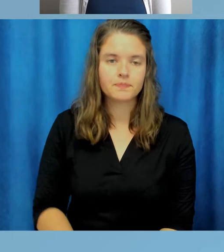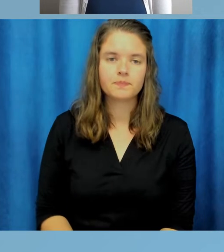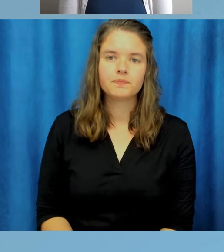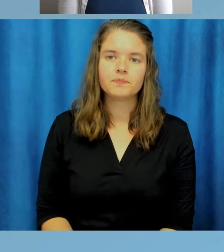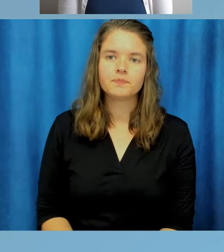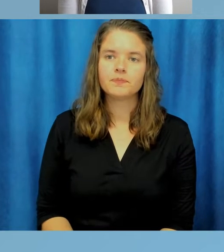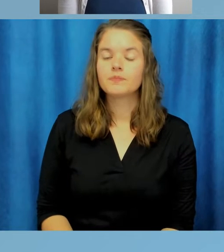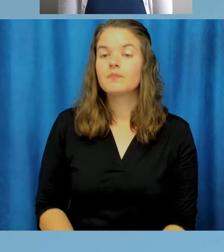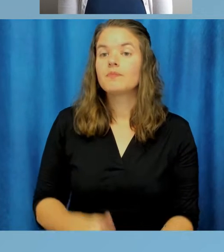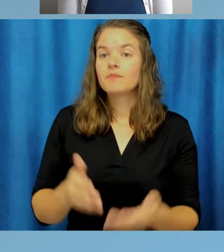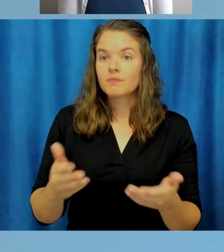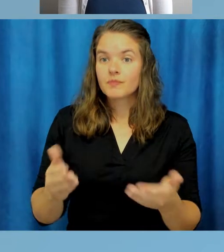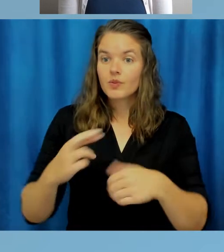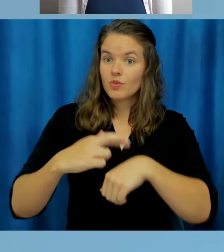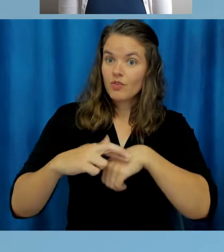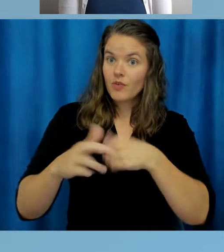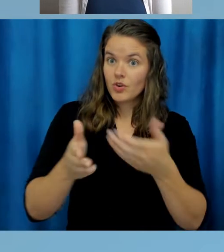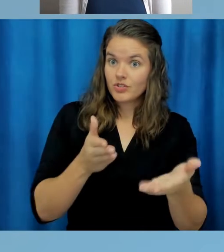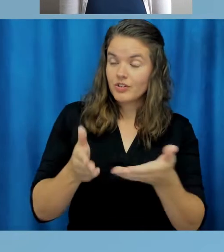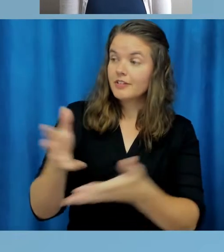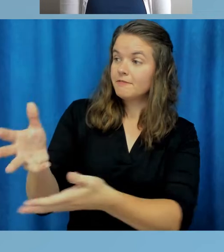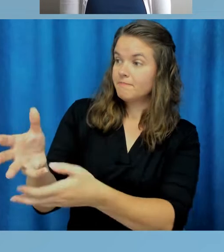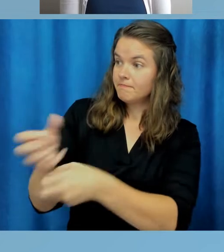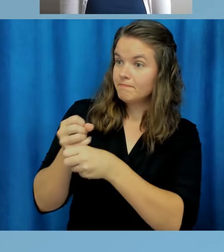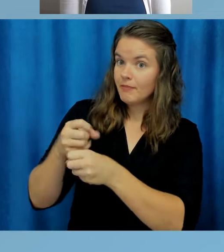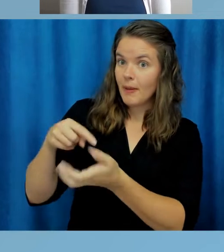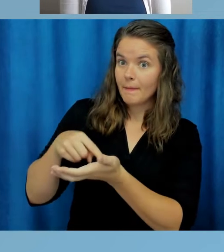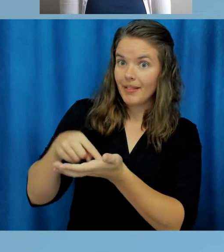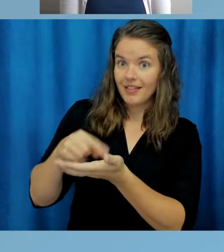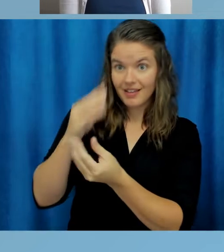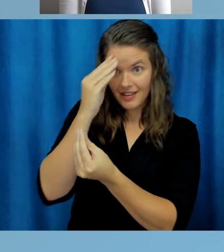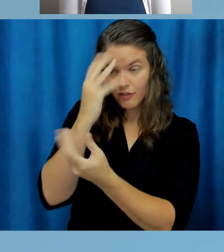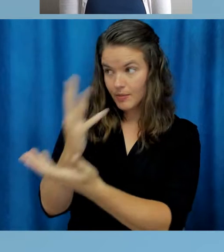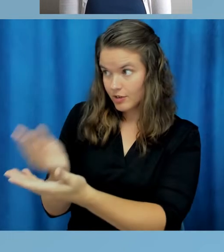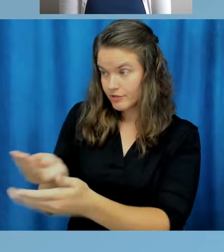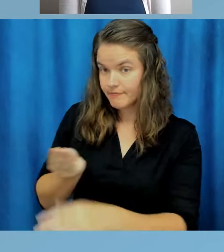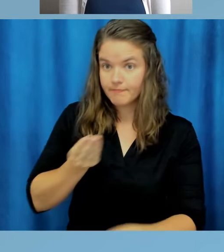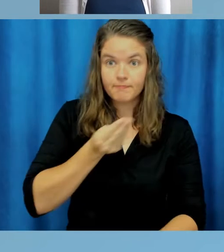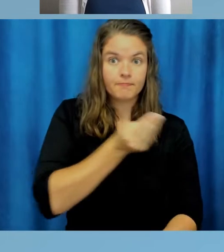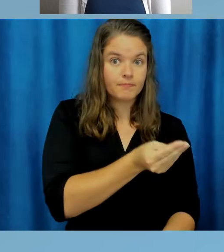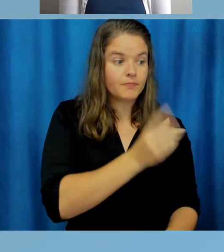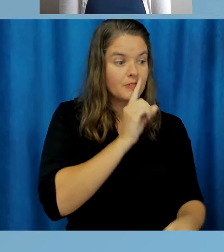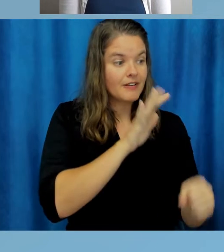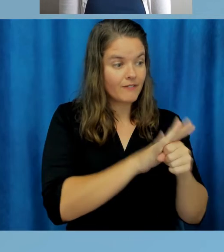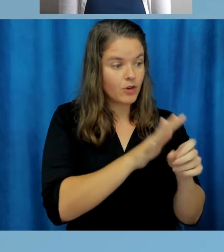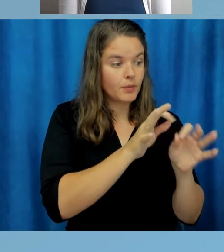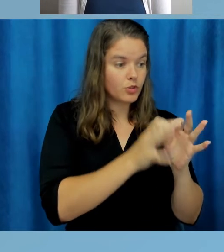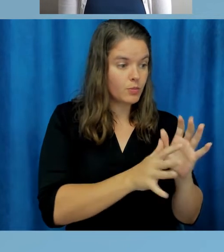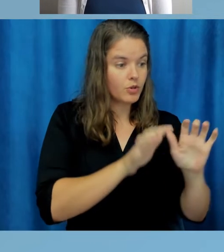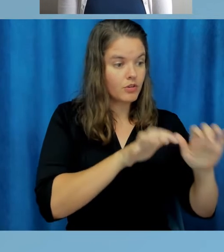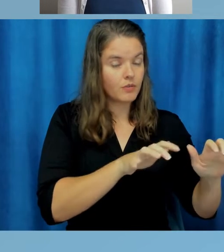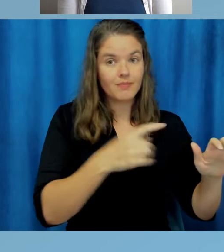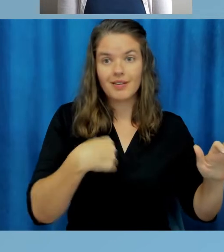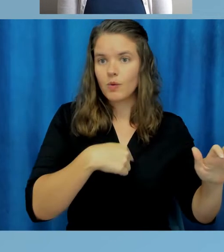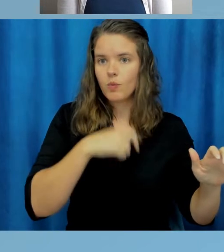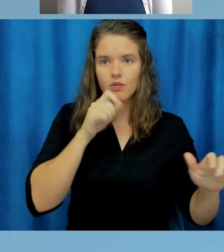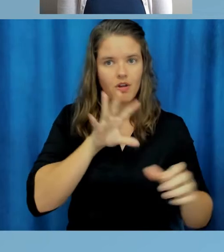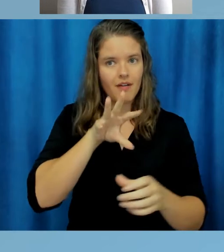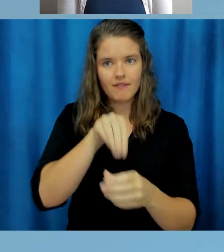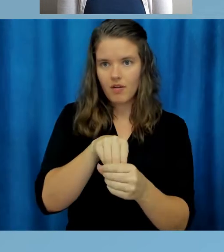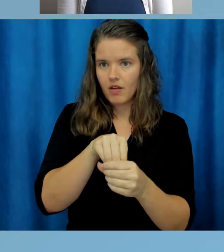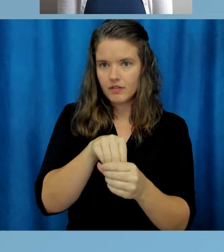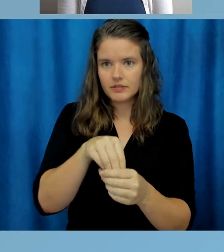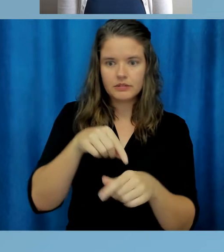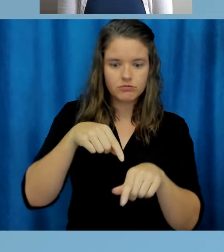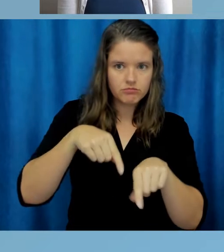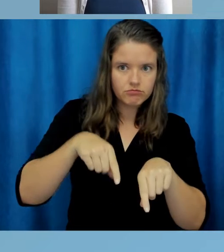Although the referral service obtains billing information to provide to the confirmed interpreters and CART providers, we are not involved in